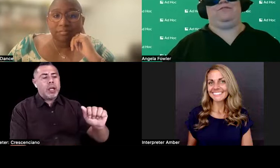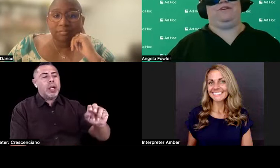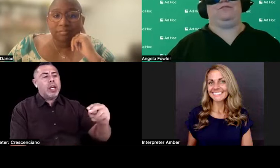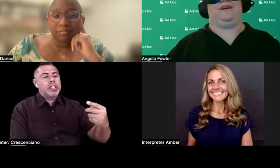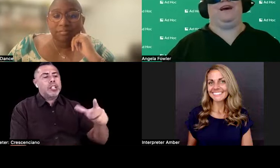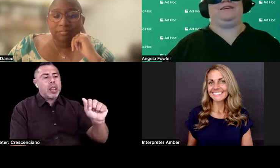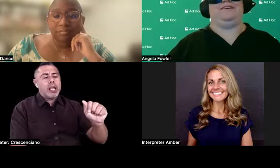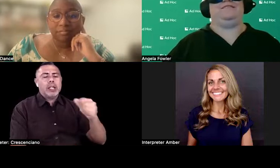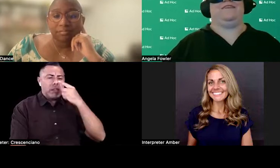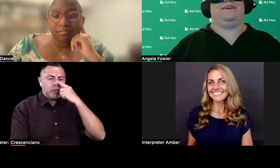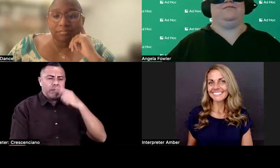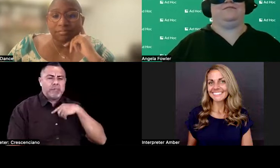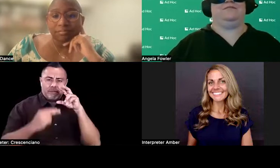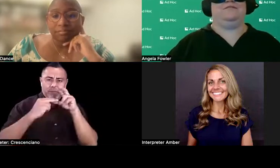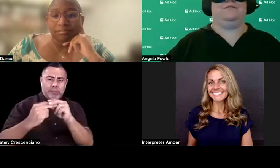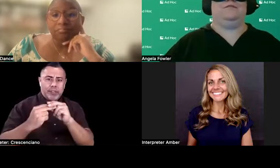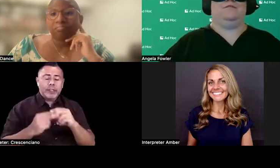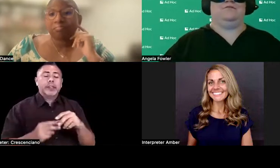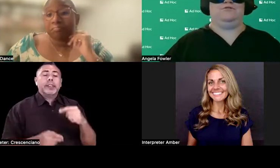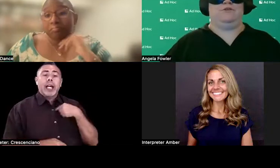what you need when access fails.